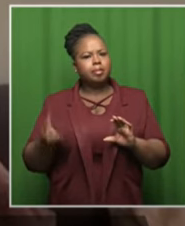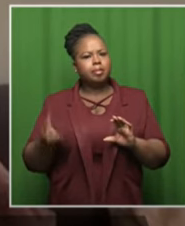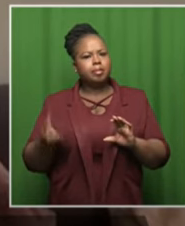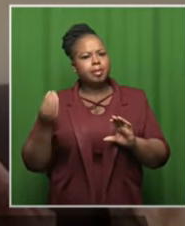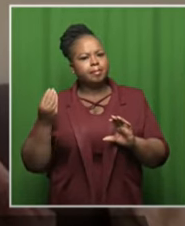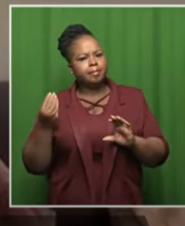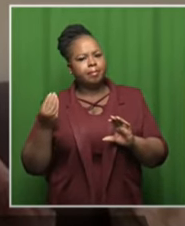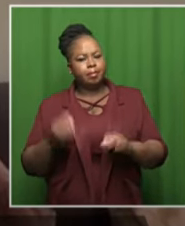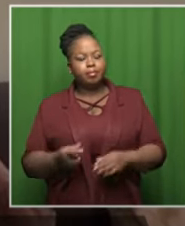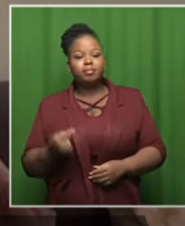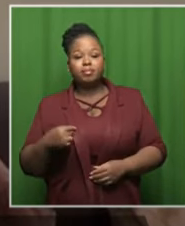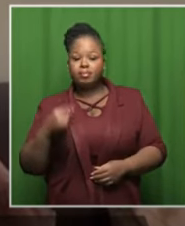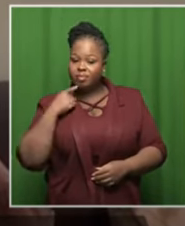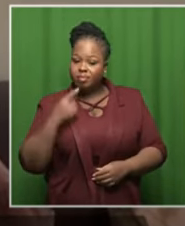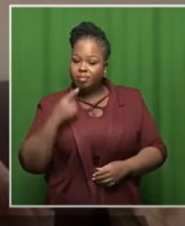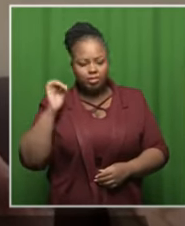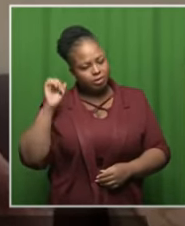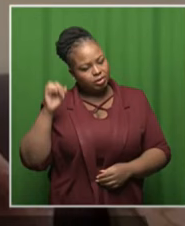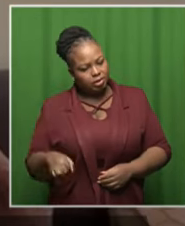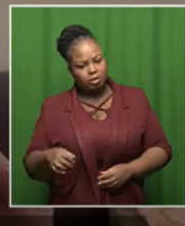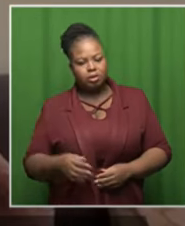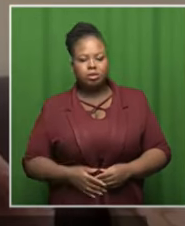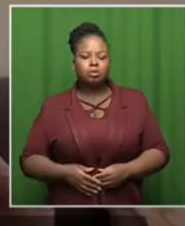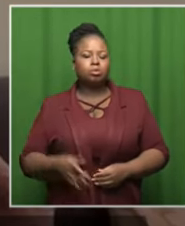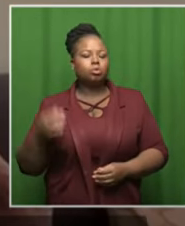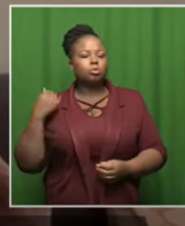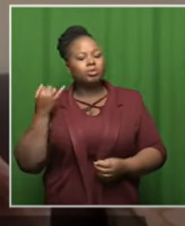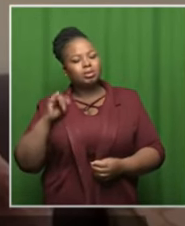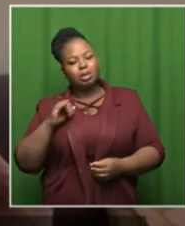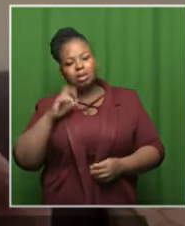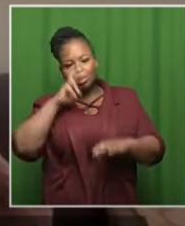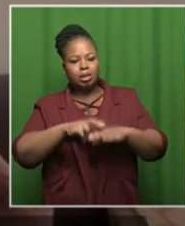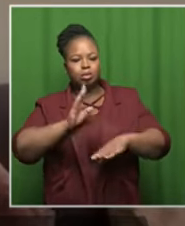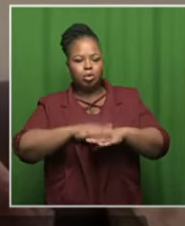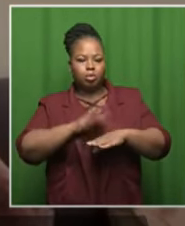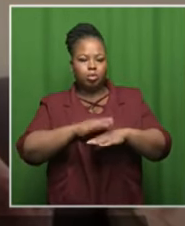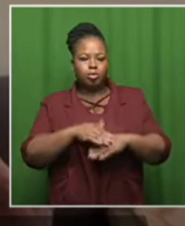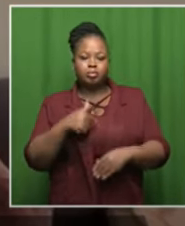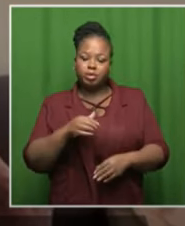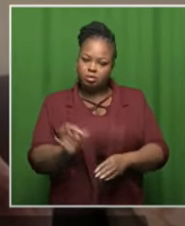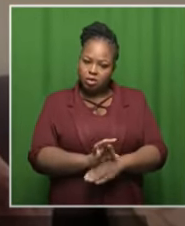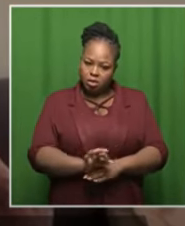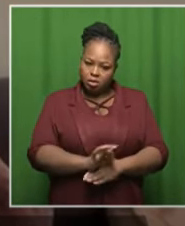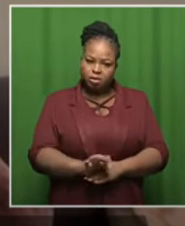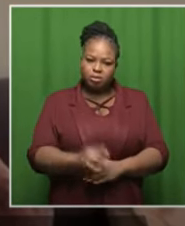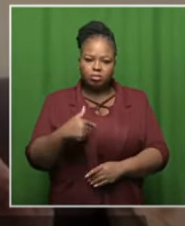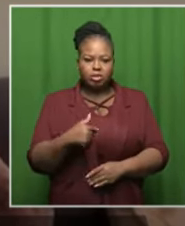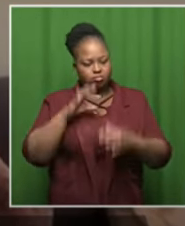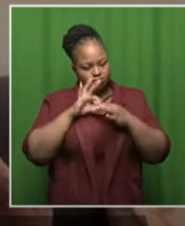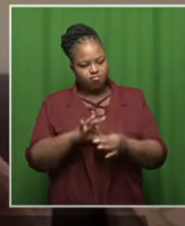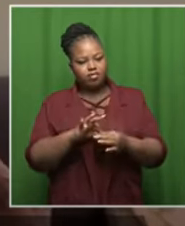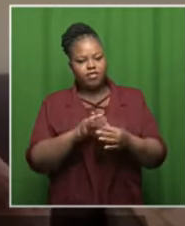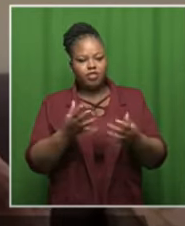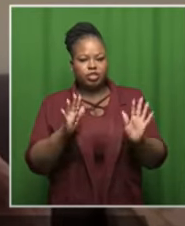let's listen and i'm saying that yes we still have a very long way to go i plan i've made this one of the big commitments